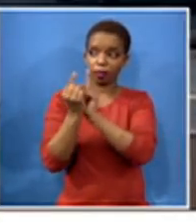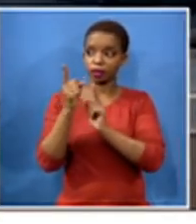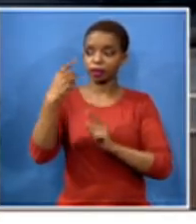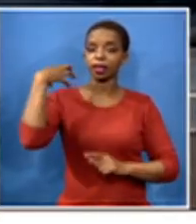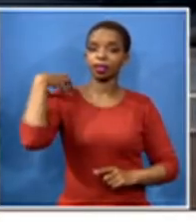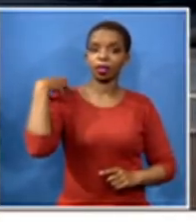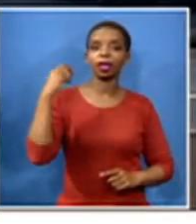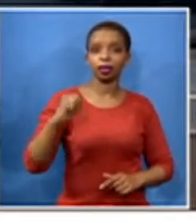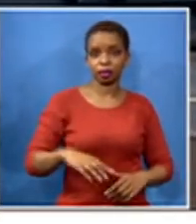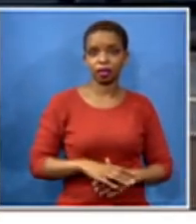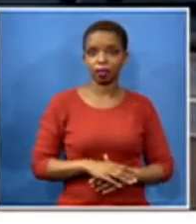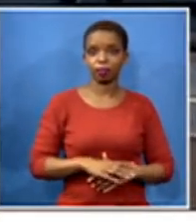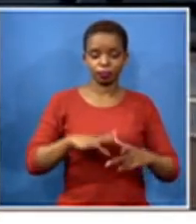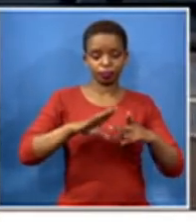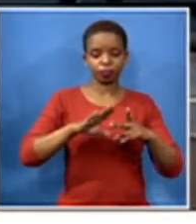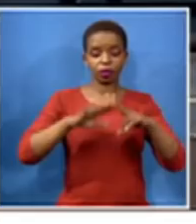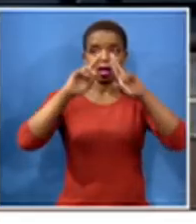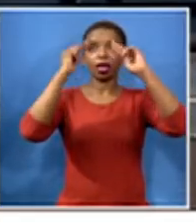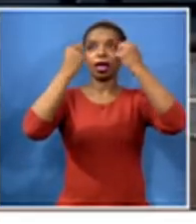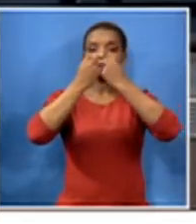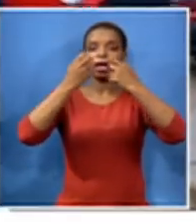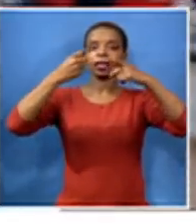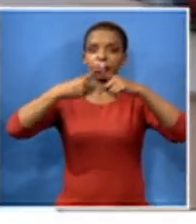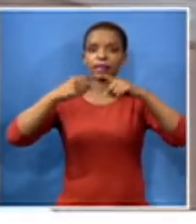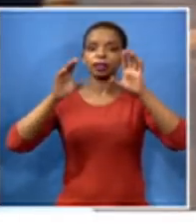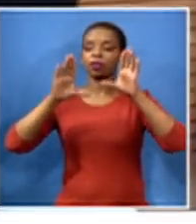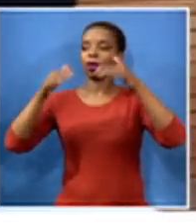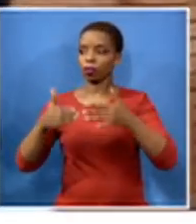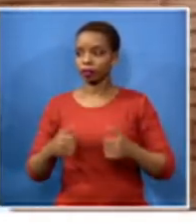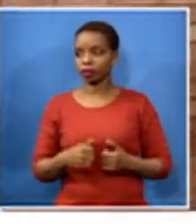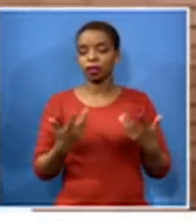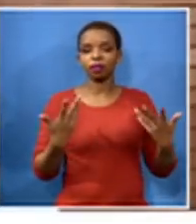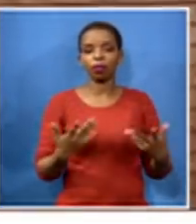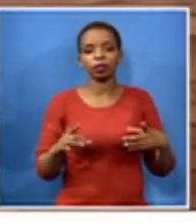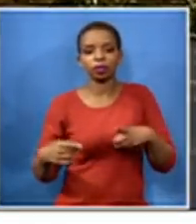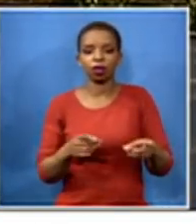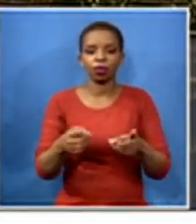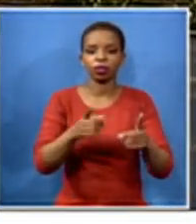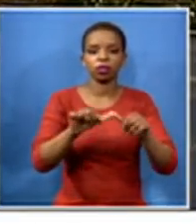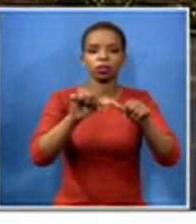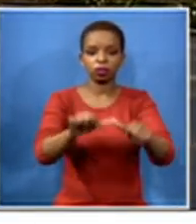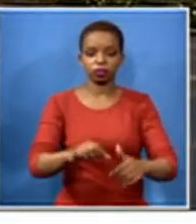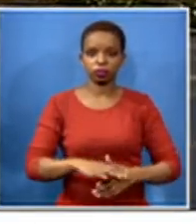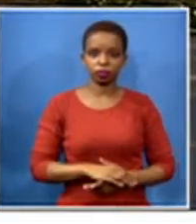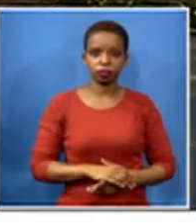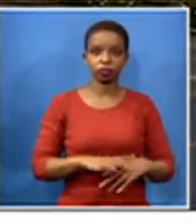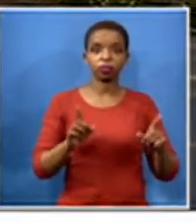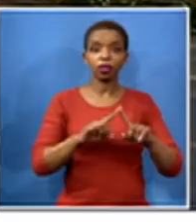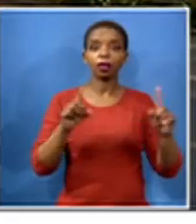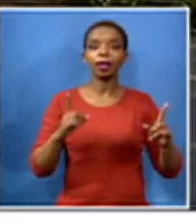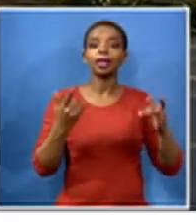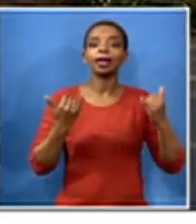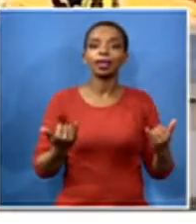national executive committee to give them direction and what i can tell now uh